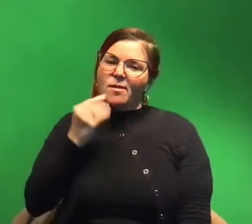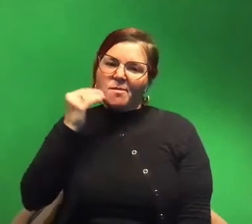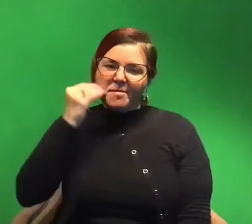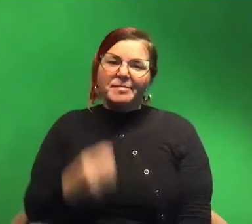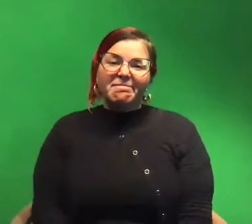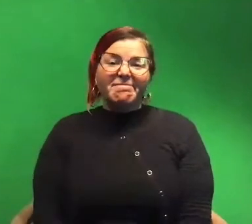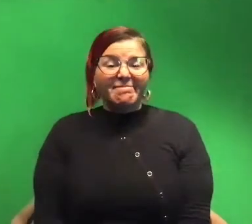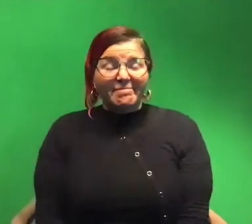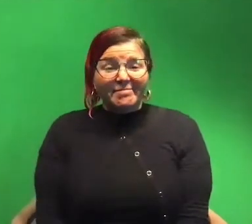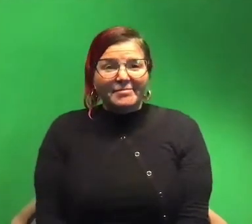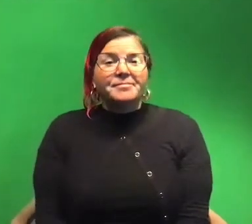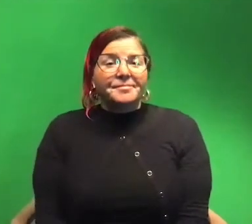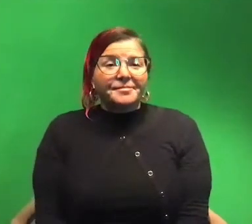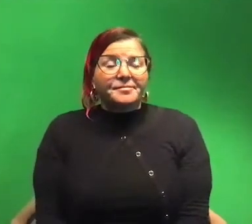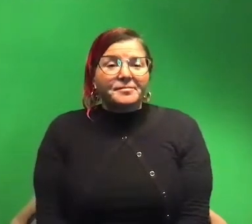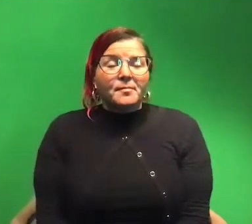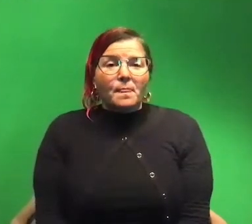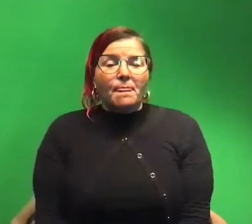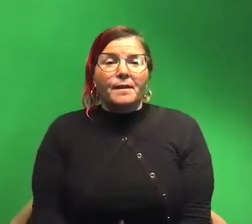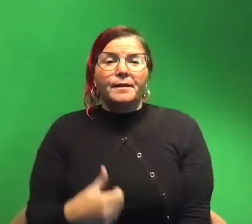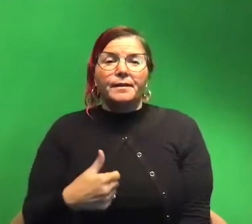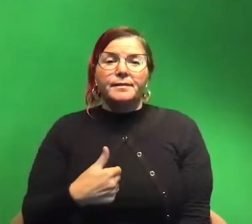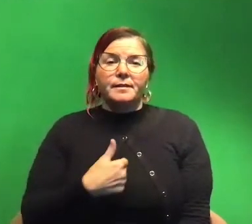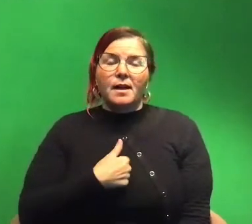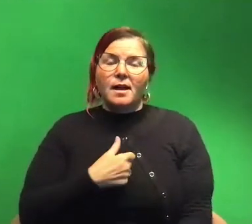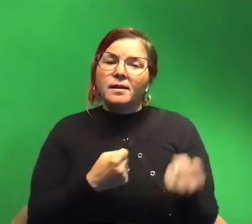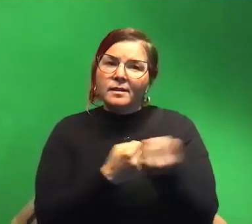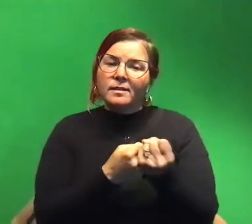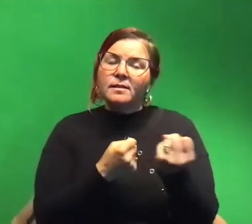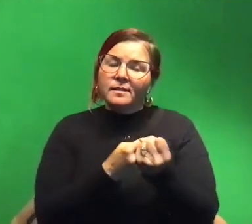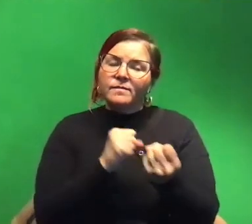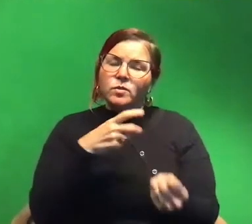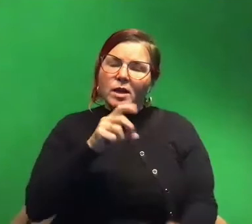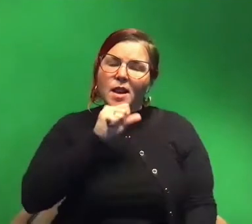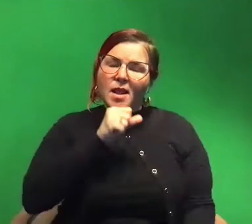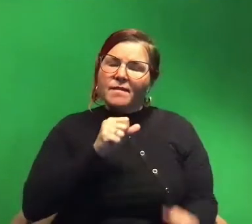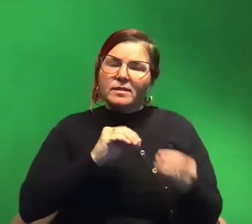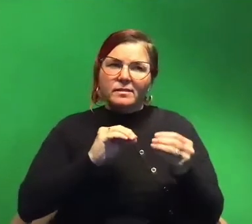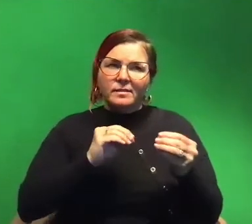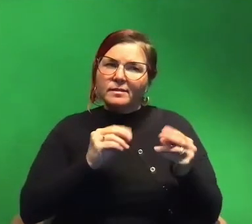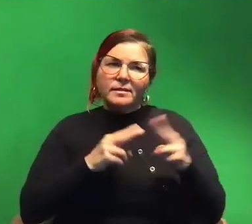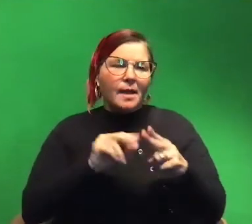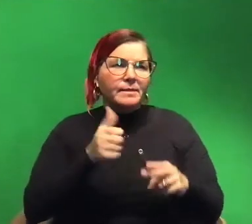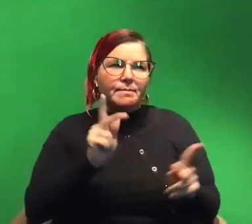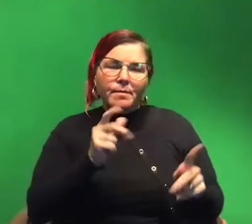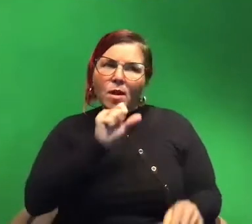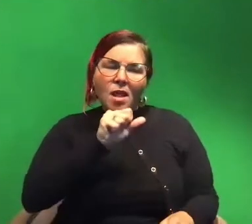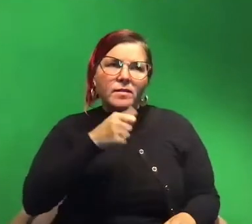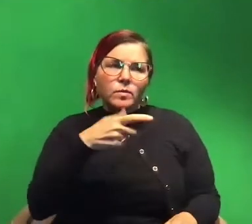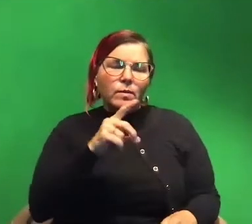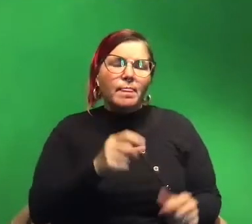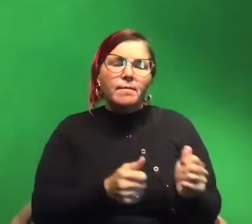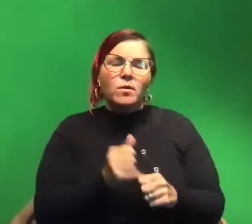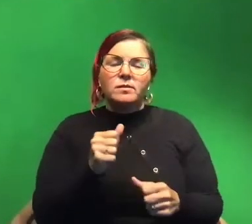actually yeah I am squid's biggest fan arguably like I'm on the top 10 people who love squid the most having a squid in your